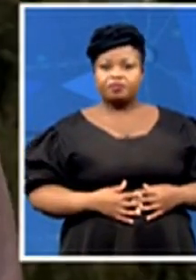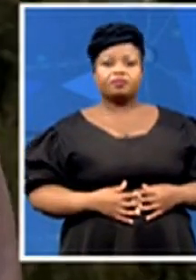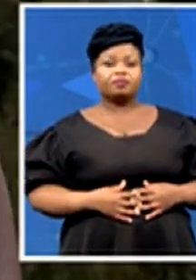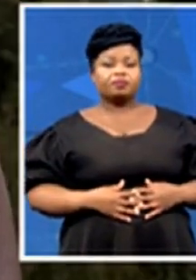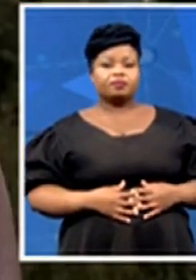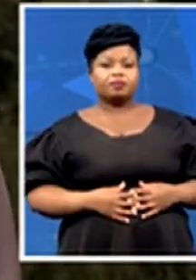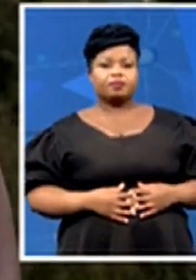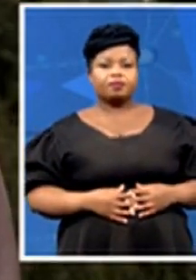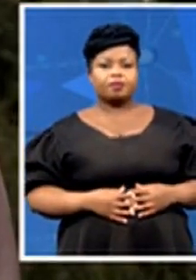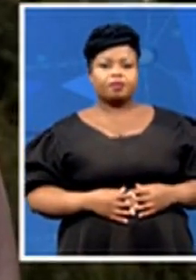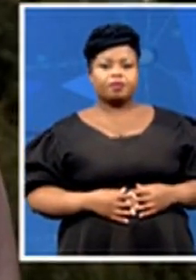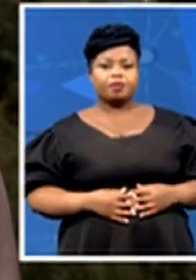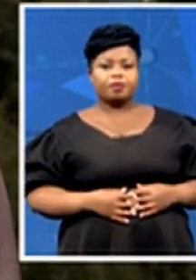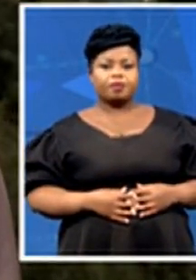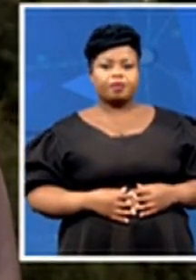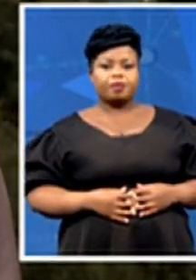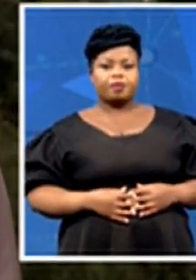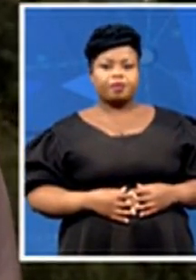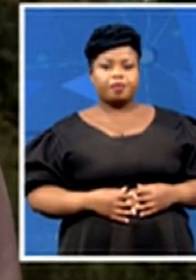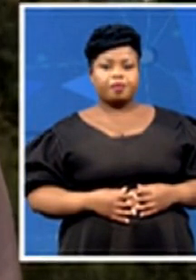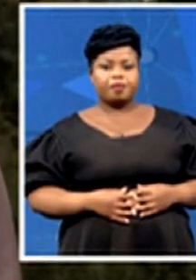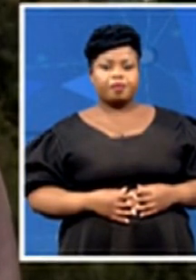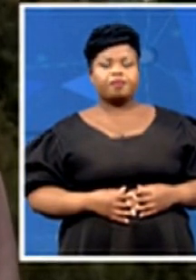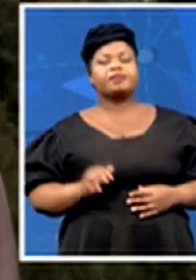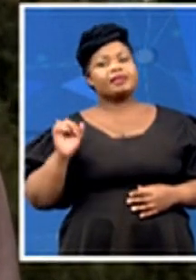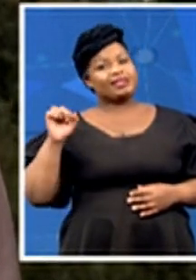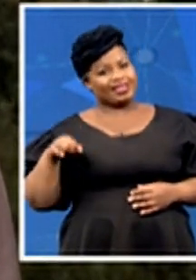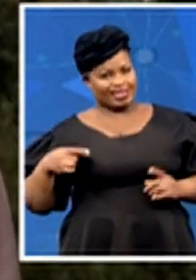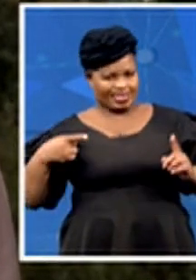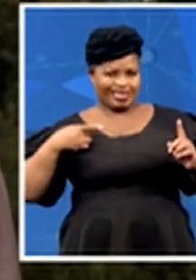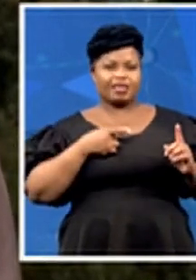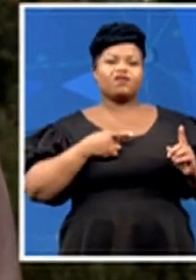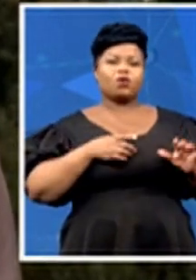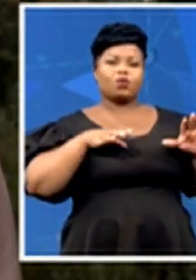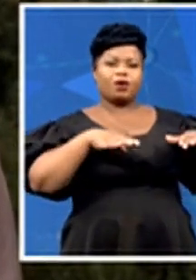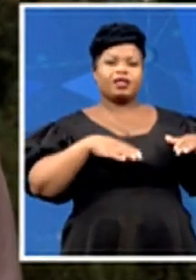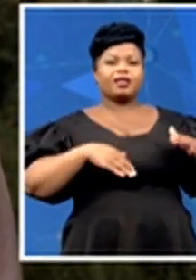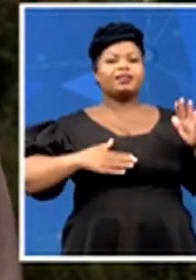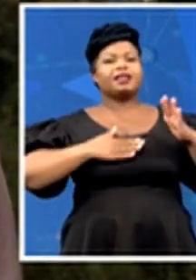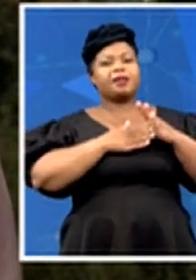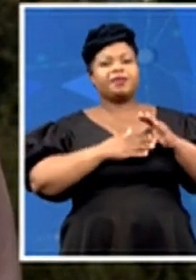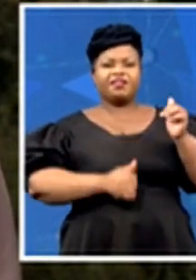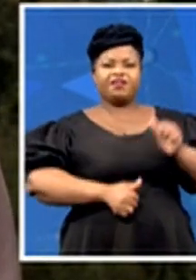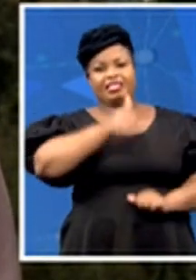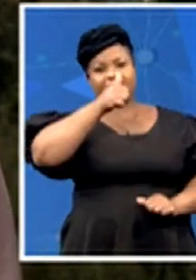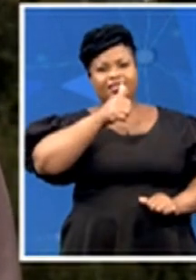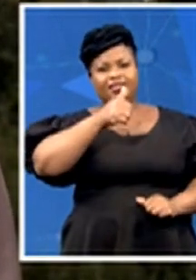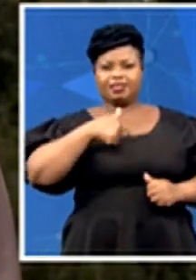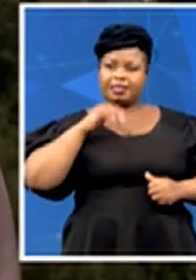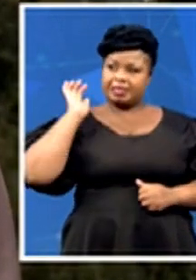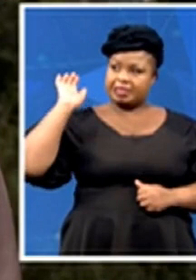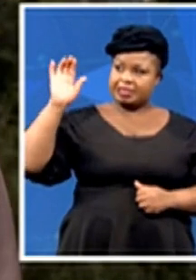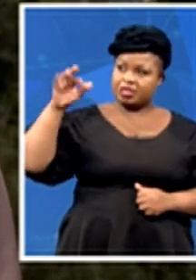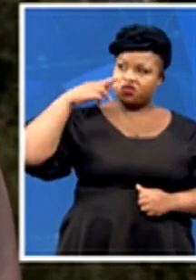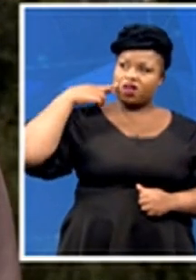well it was actually the taliban who made the first move here they were the ones that initiated a meeting with uh russia's ambassador